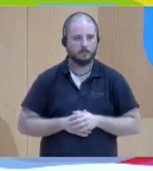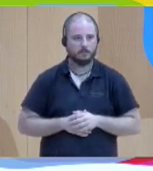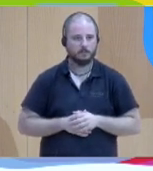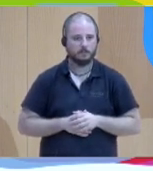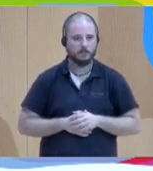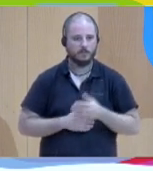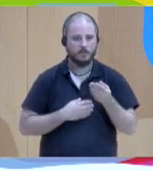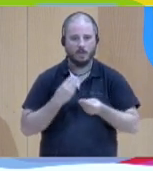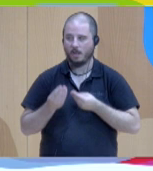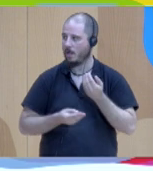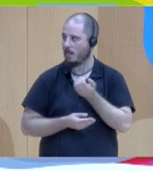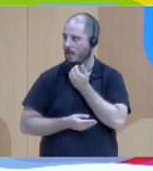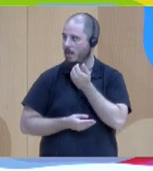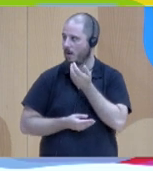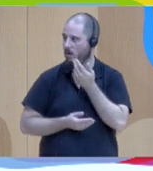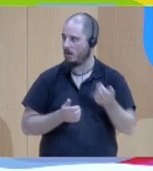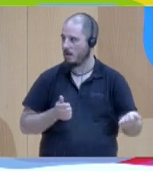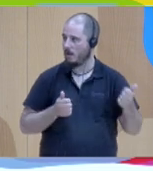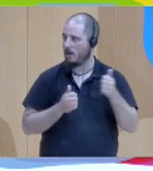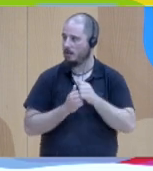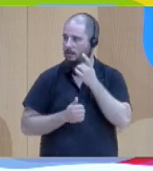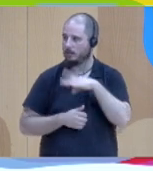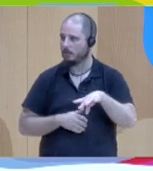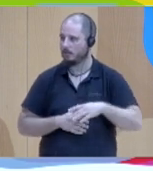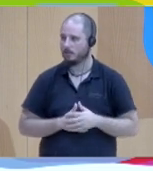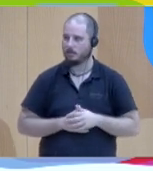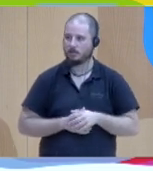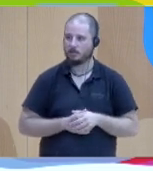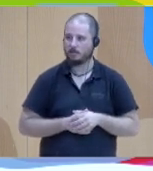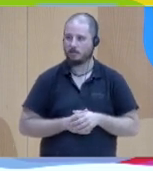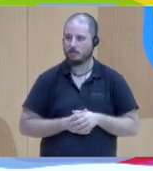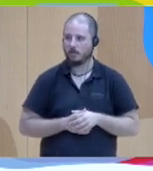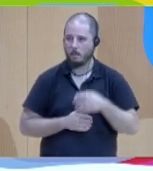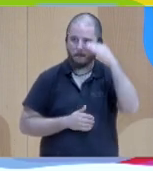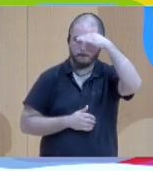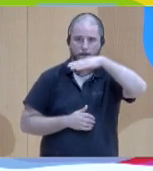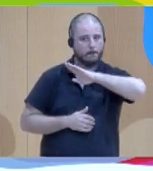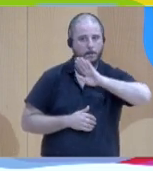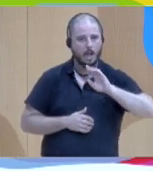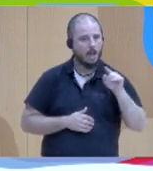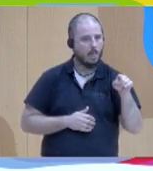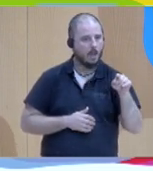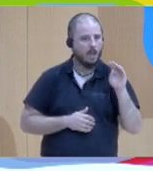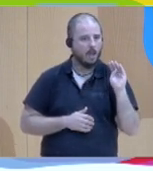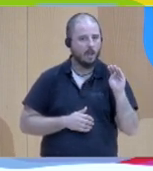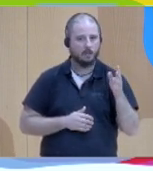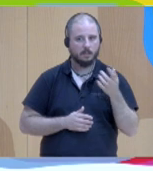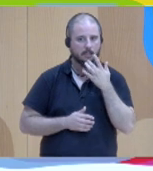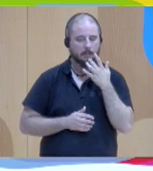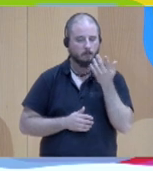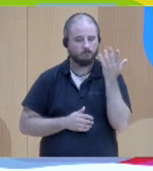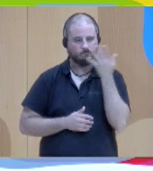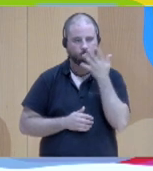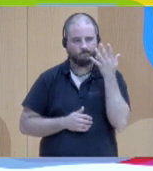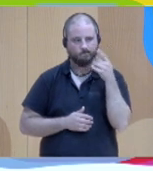the parents I need their help if I suspect that there's something at home that the